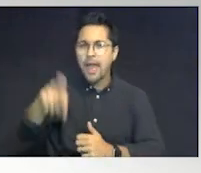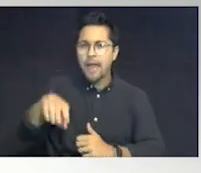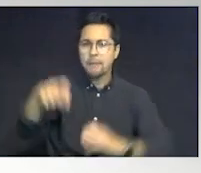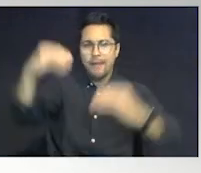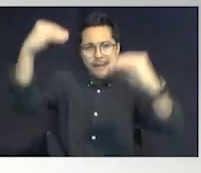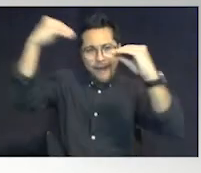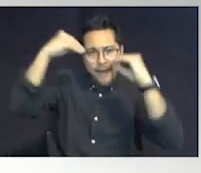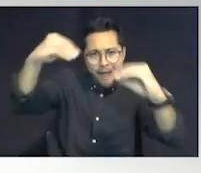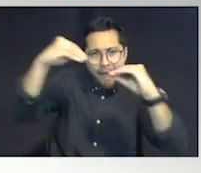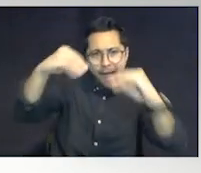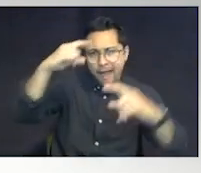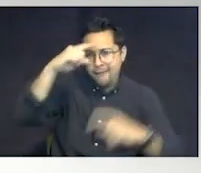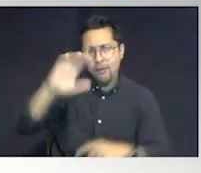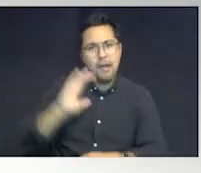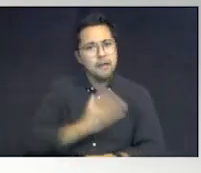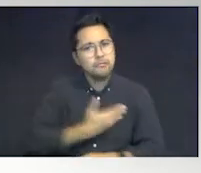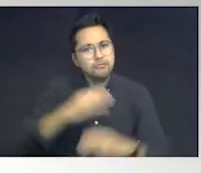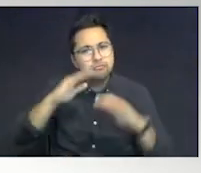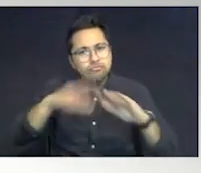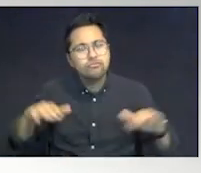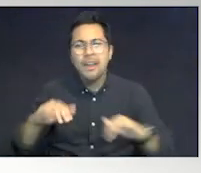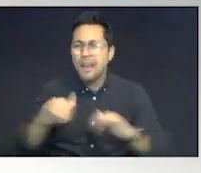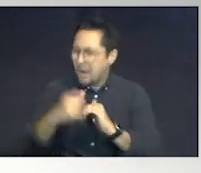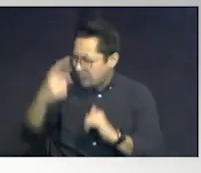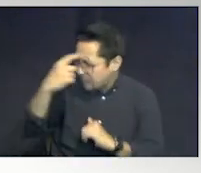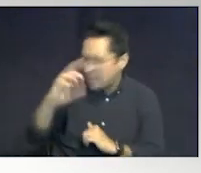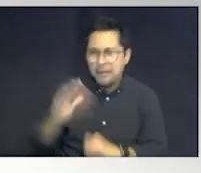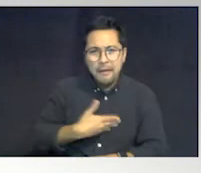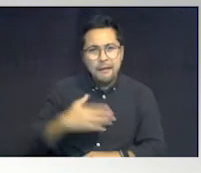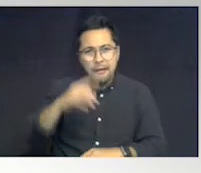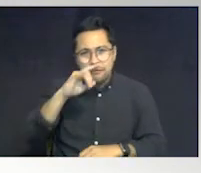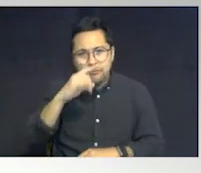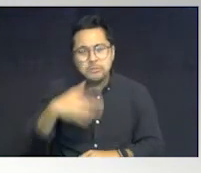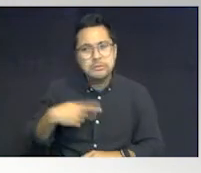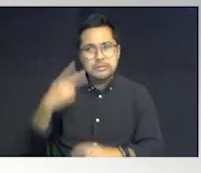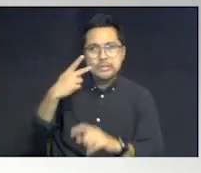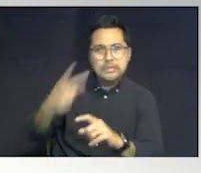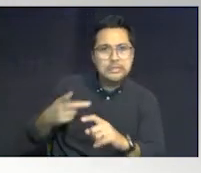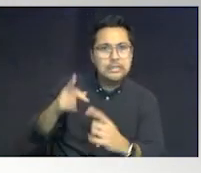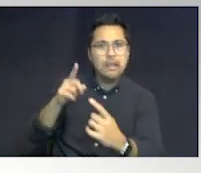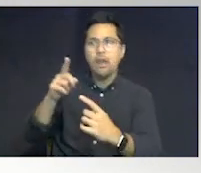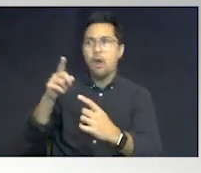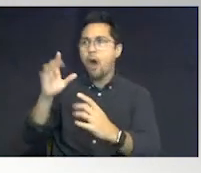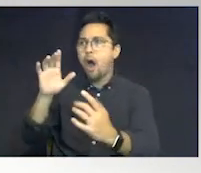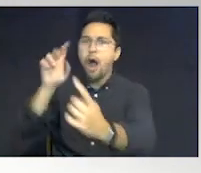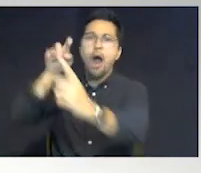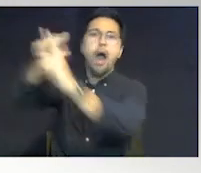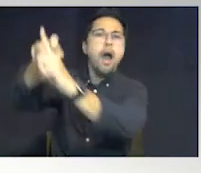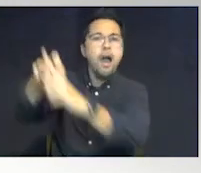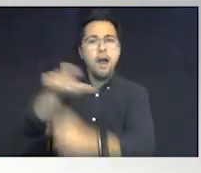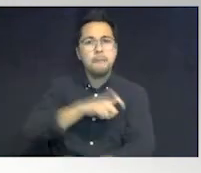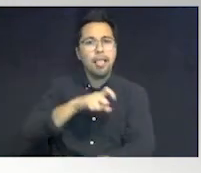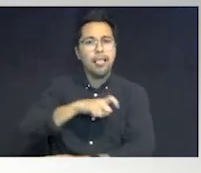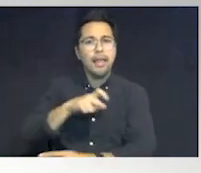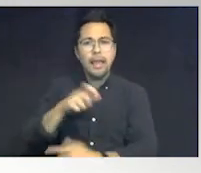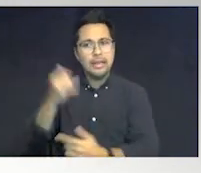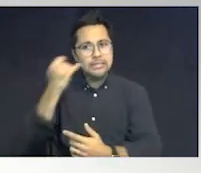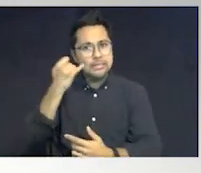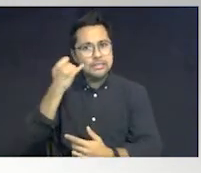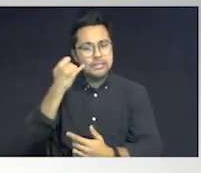to our children. How do you think our child is ever going to go seek a police officer out for help if we haven't practiced it?